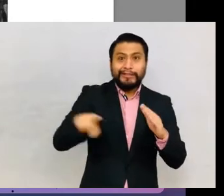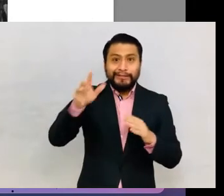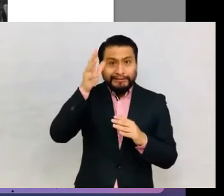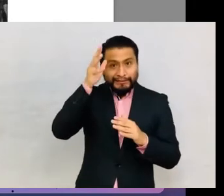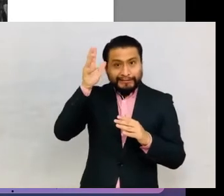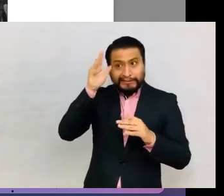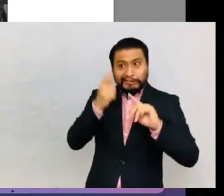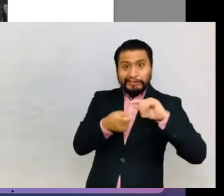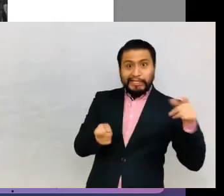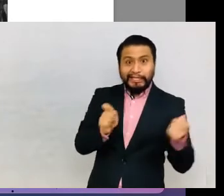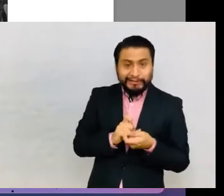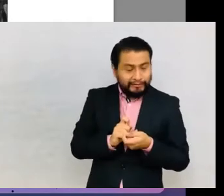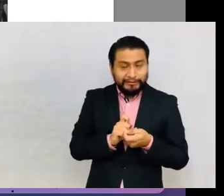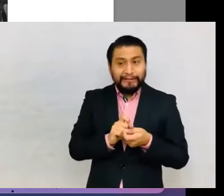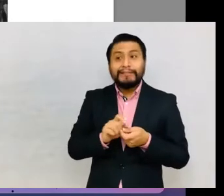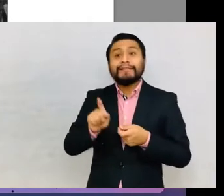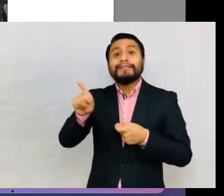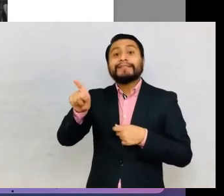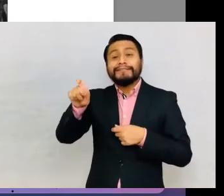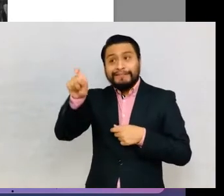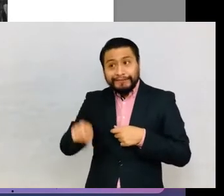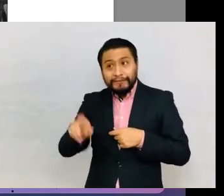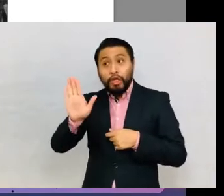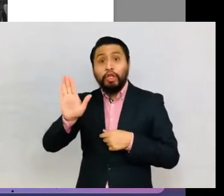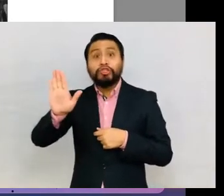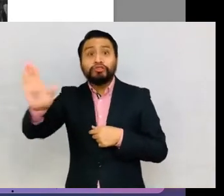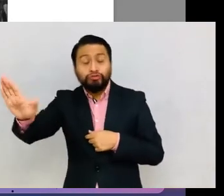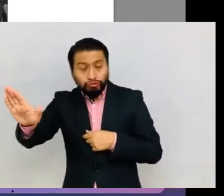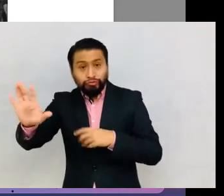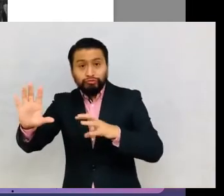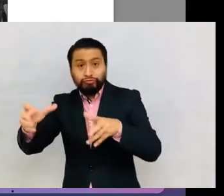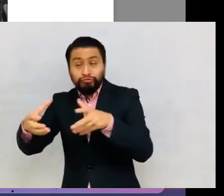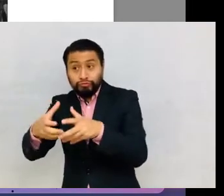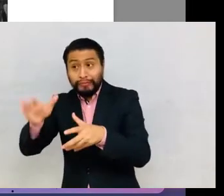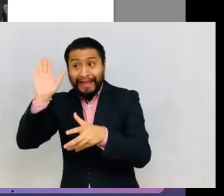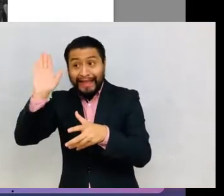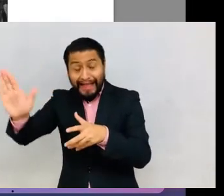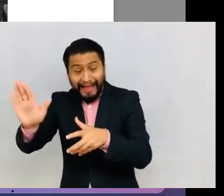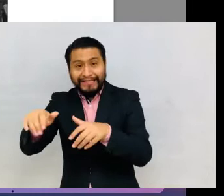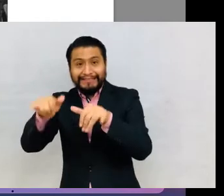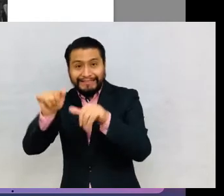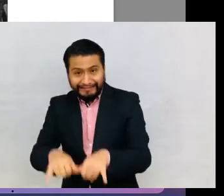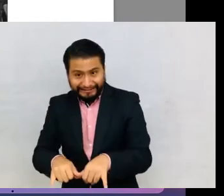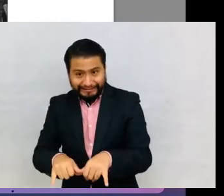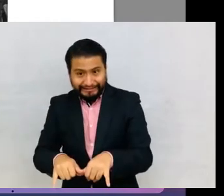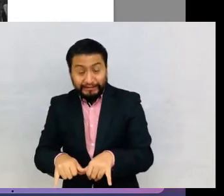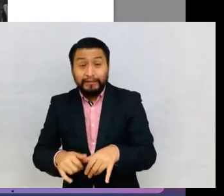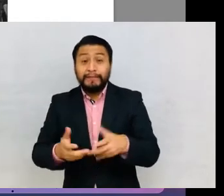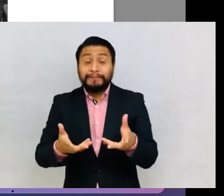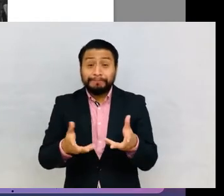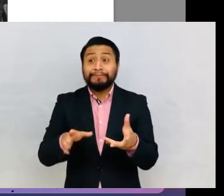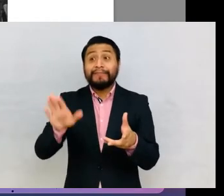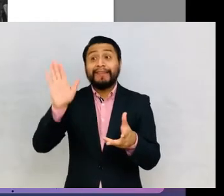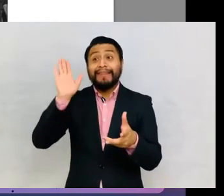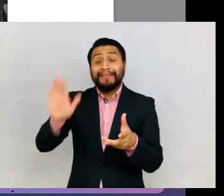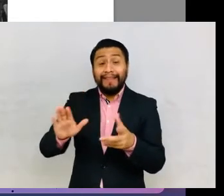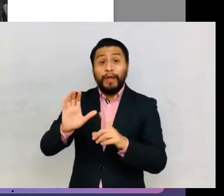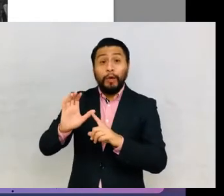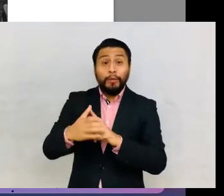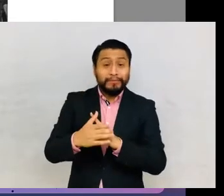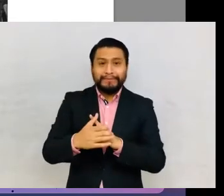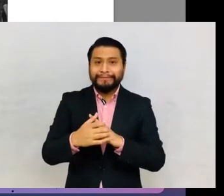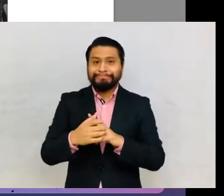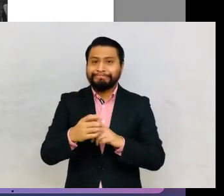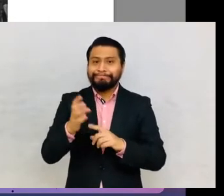people, but the rehabilitation of entire communities. Faced with the community objective,